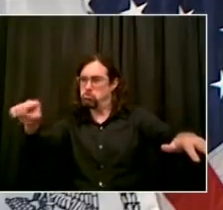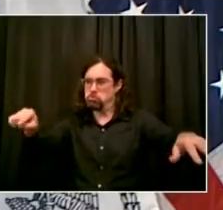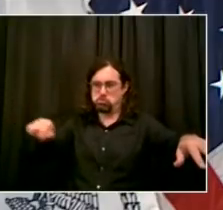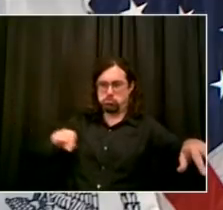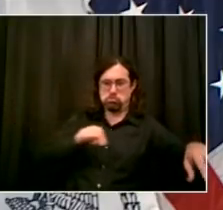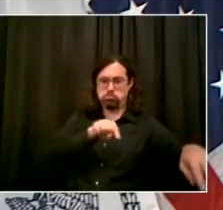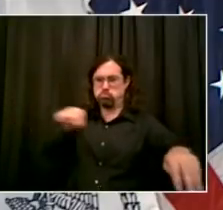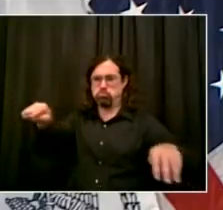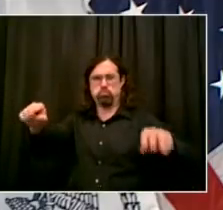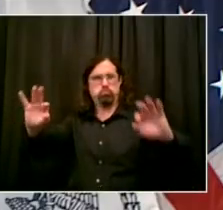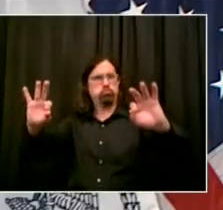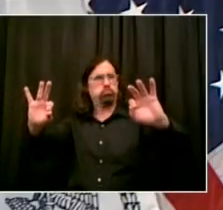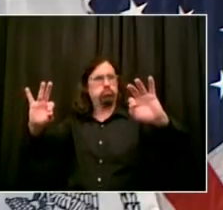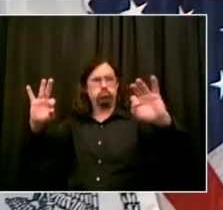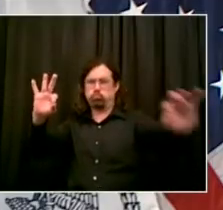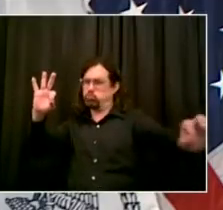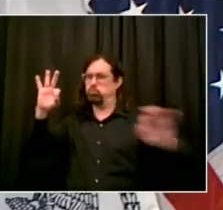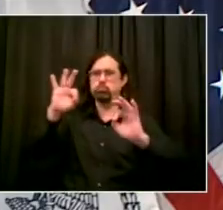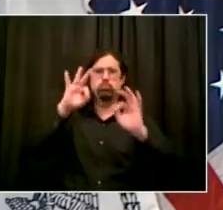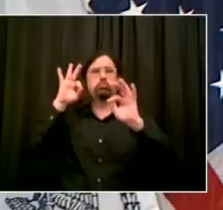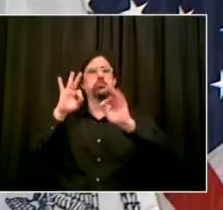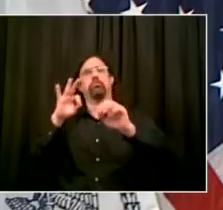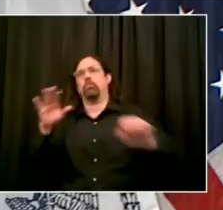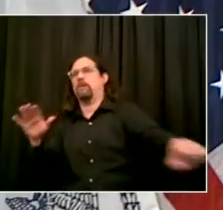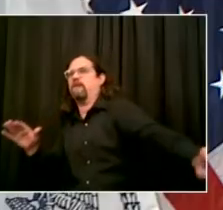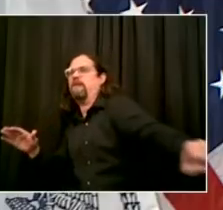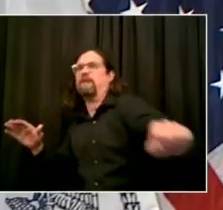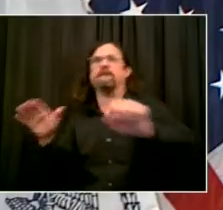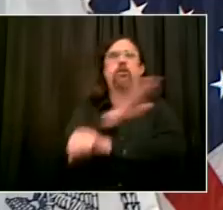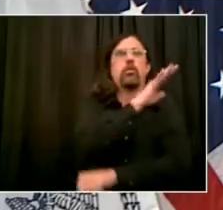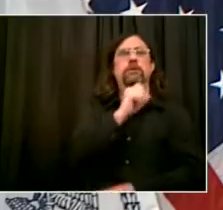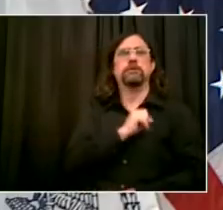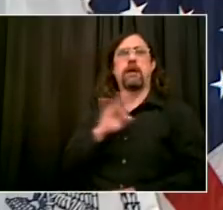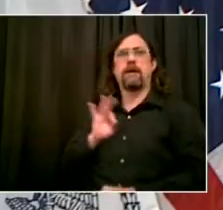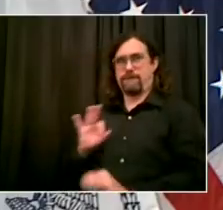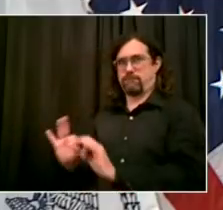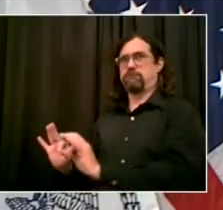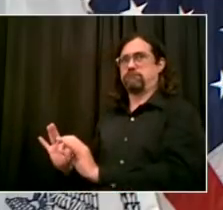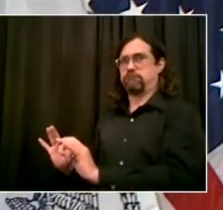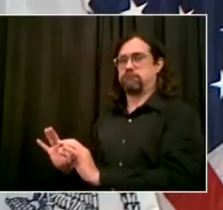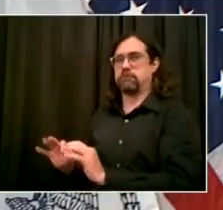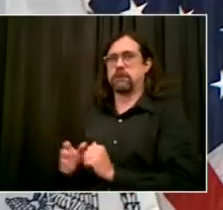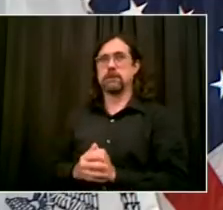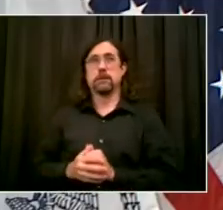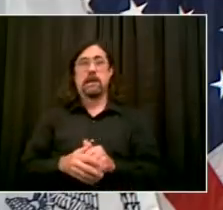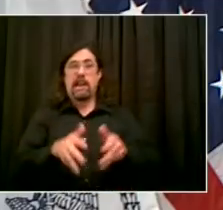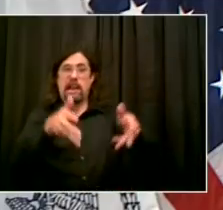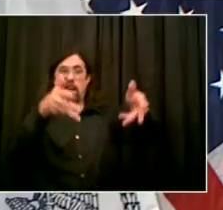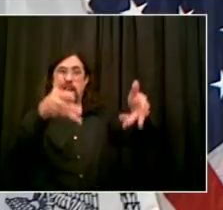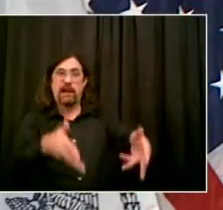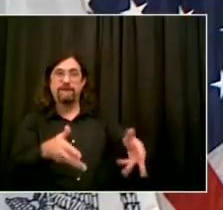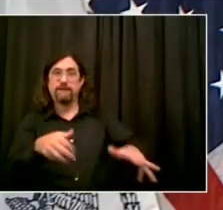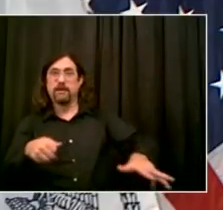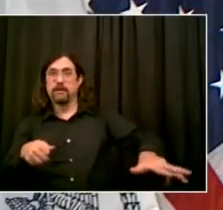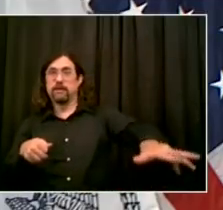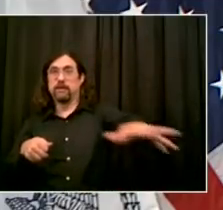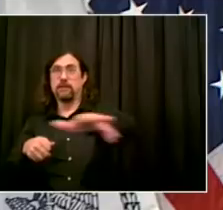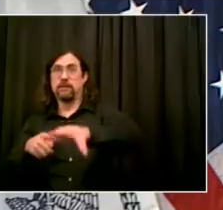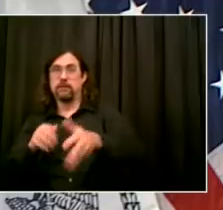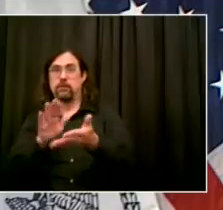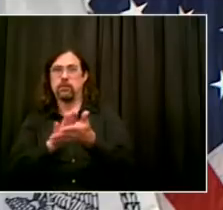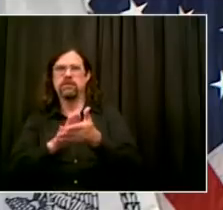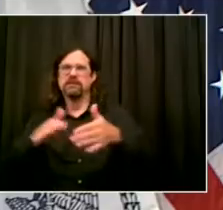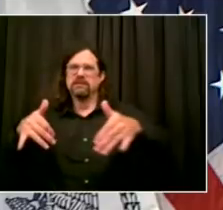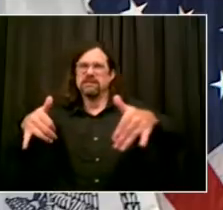schools have let us know they need just a couple of teachers. So that's a very common request we've gotten from a lot of schools,